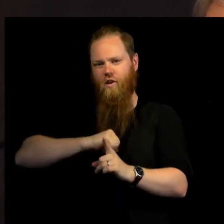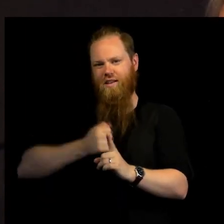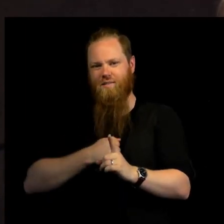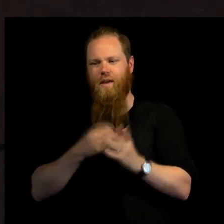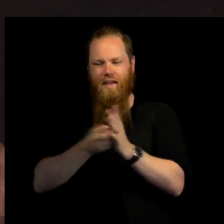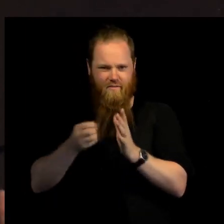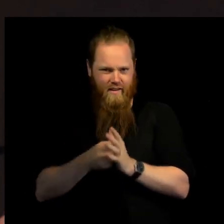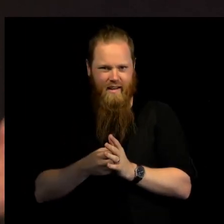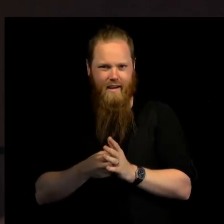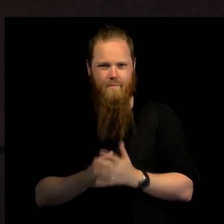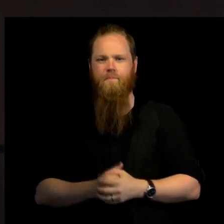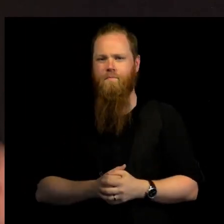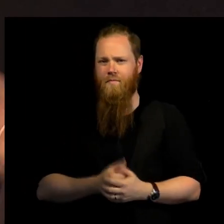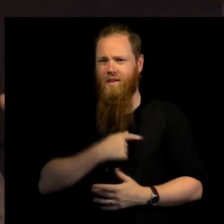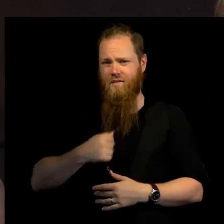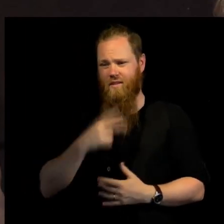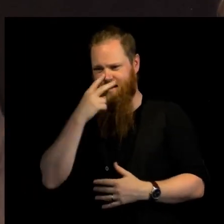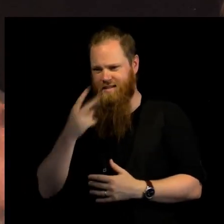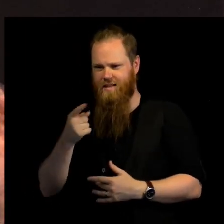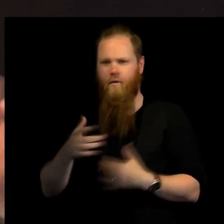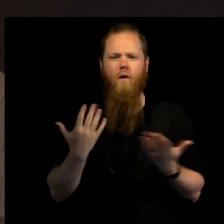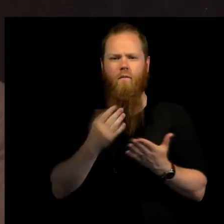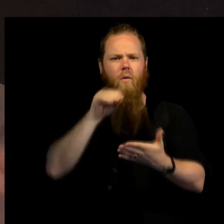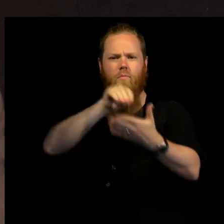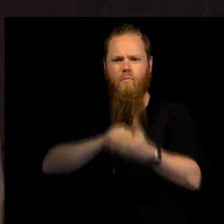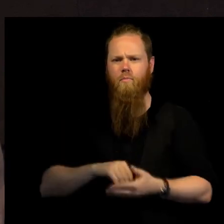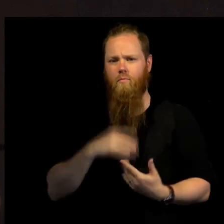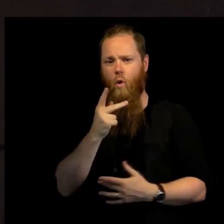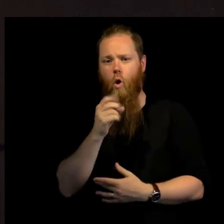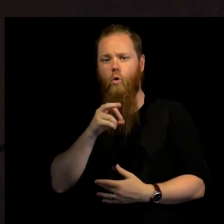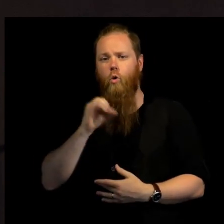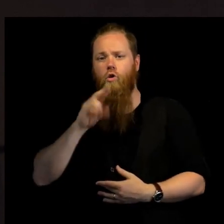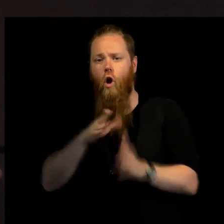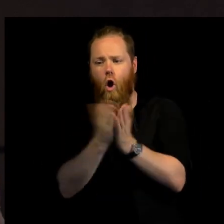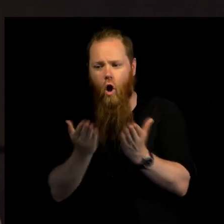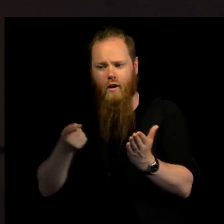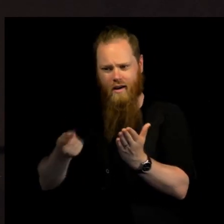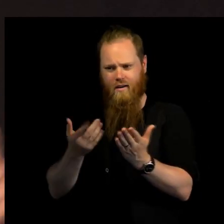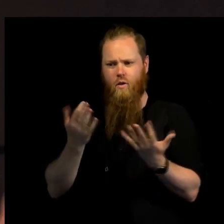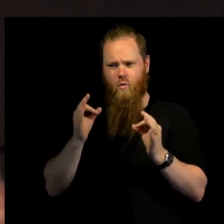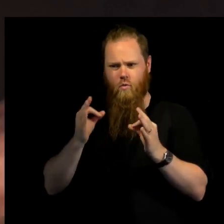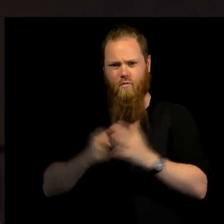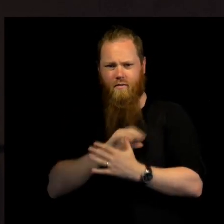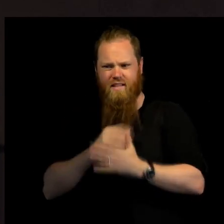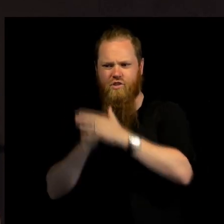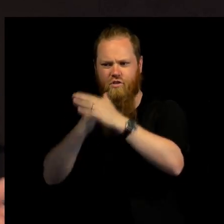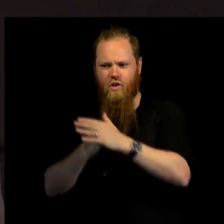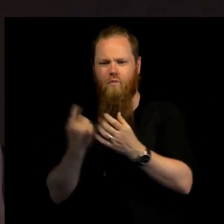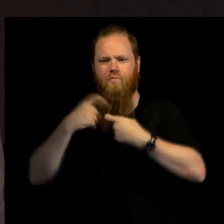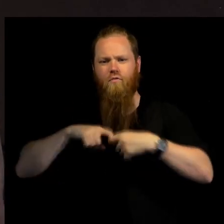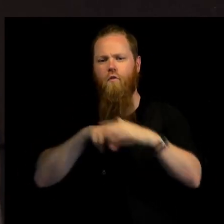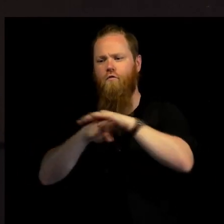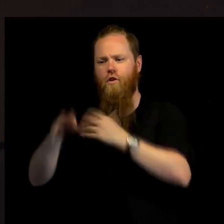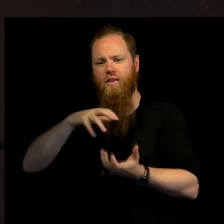-based organizations and looking at the Koran. What does a Koran says? How does a Koran support asylum? And when there is a crisis, and I think that's also, again, silent